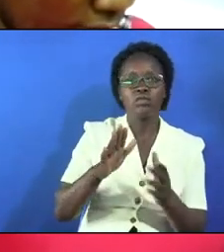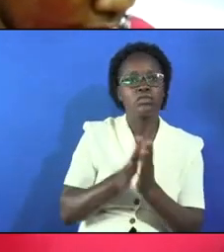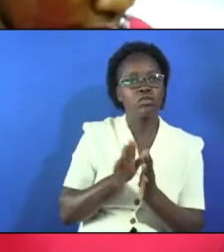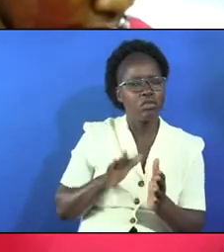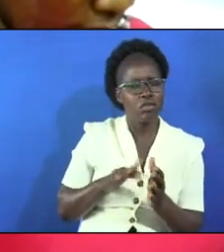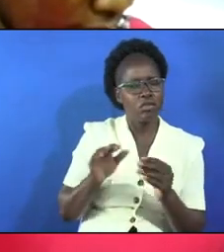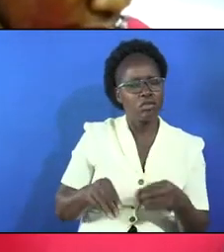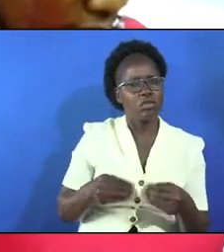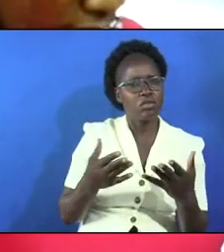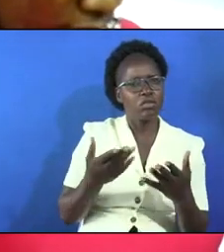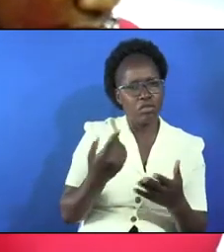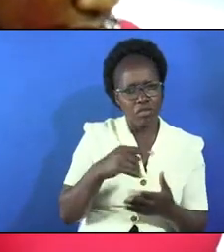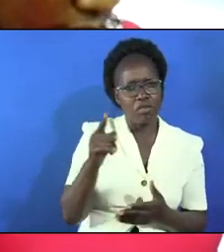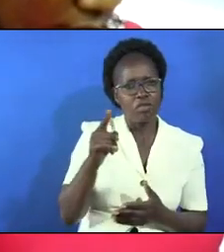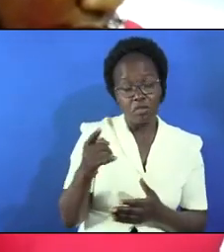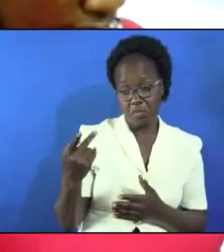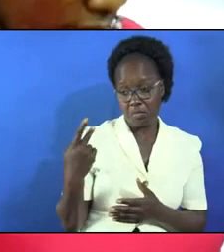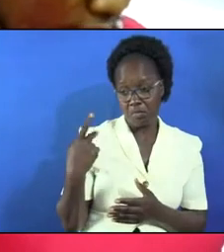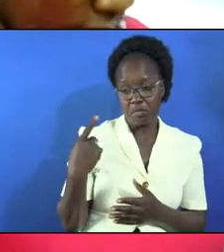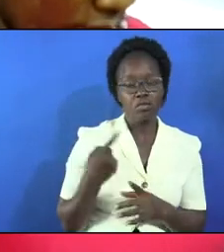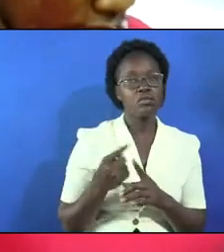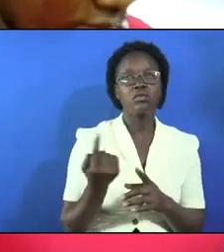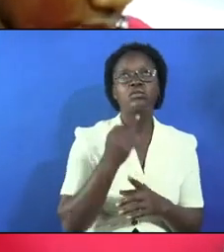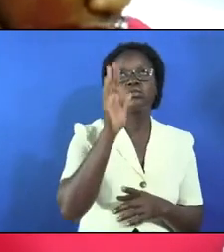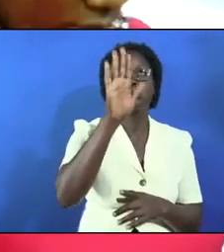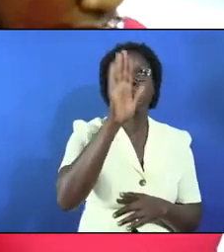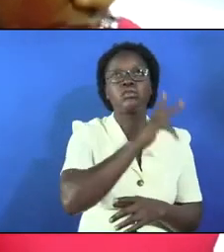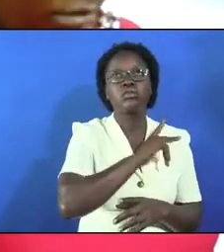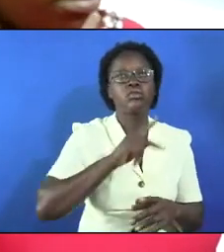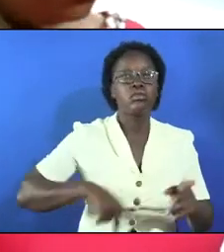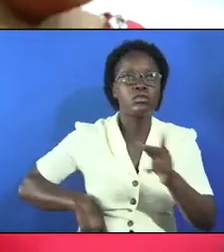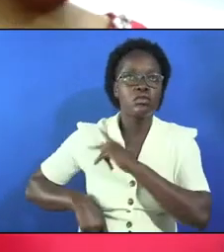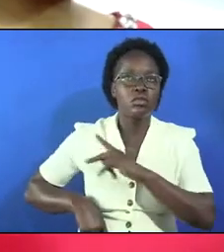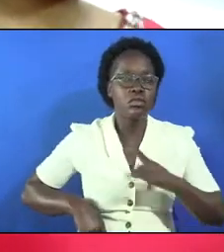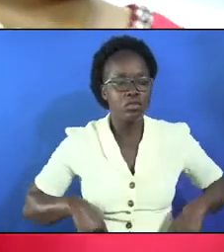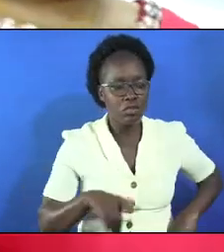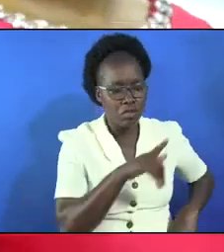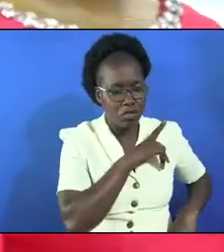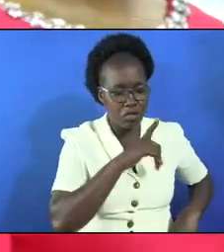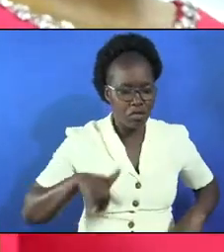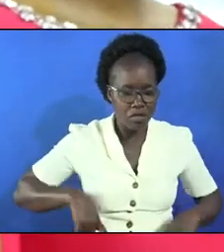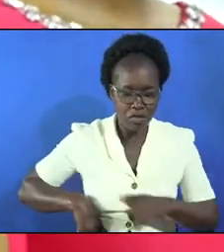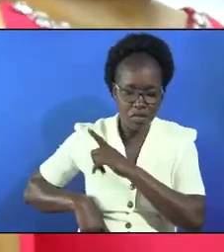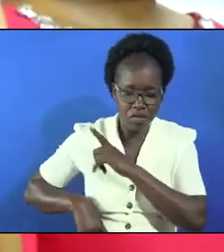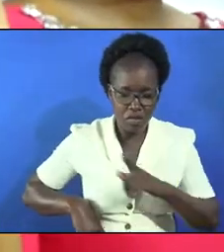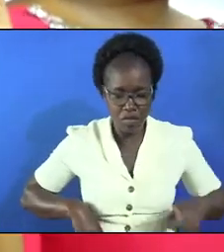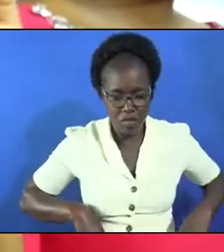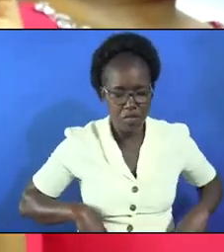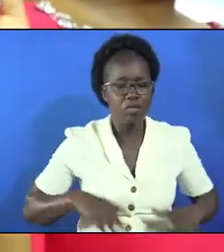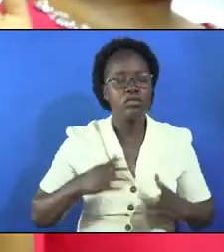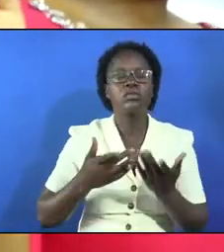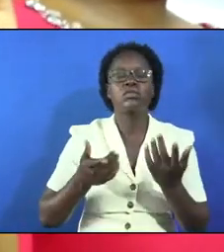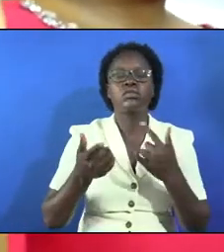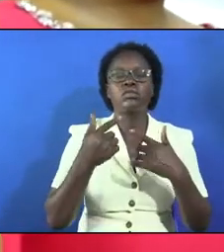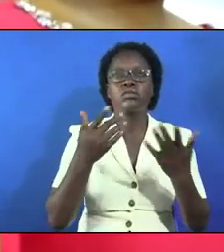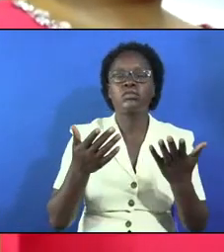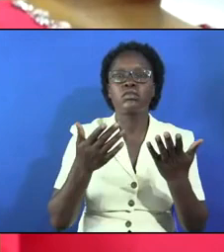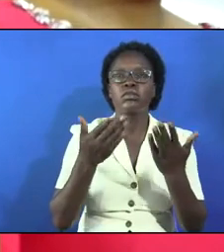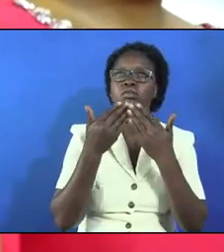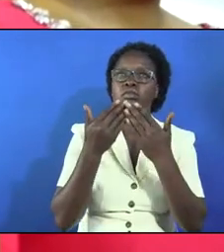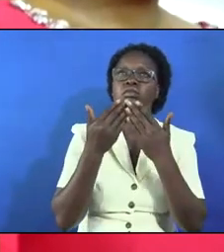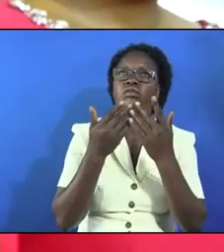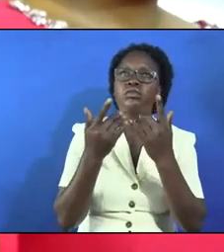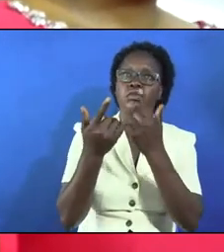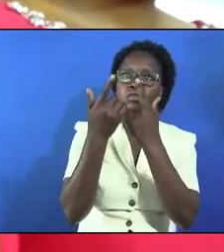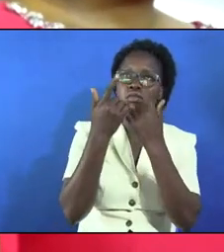woman can give right spouses but only you the king of kings and the lord of lords father we thank you because you are coming down